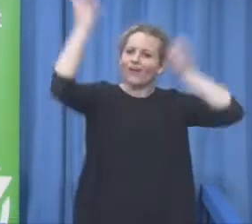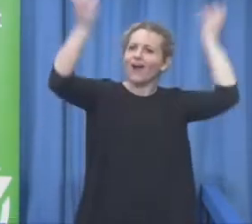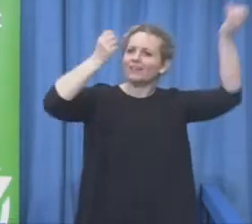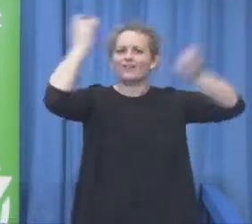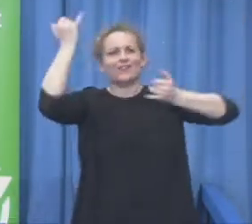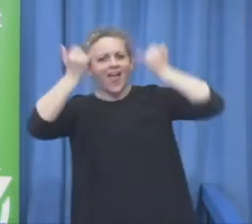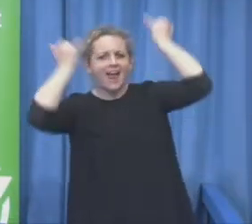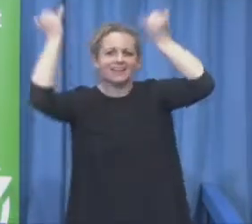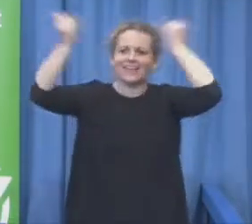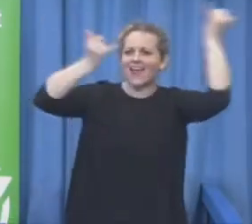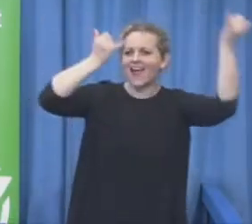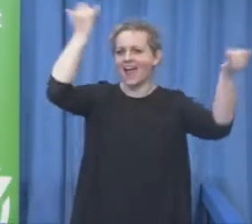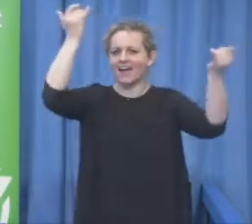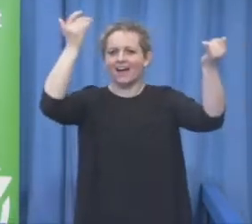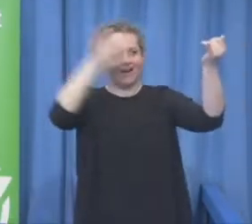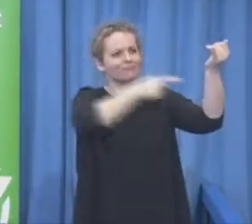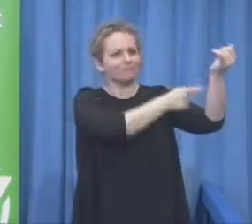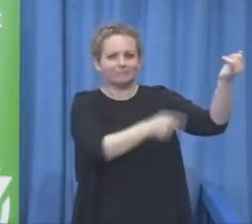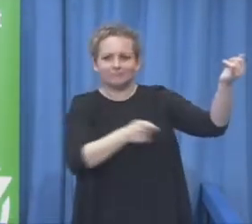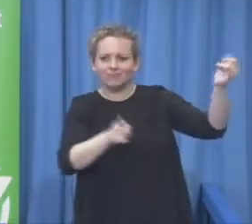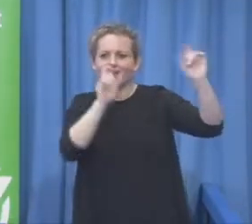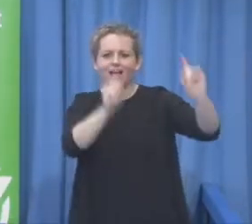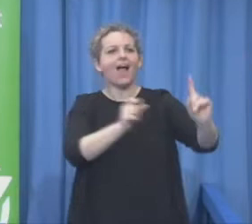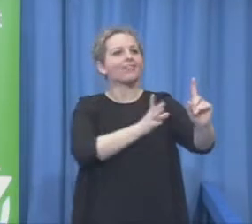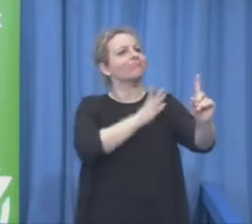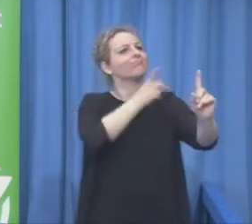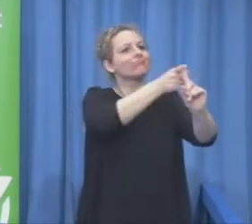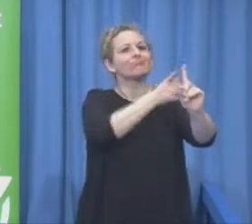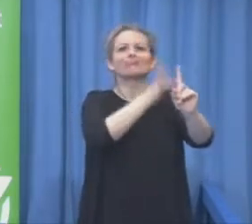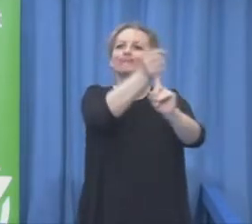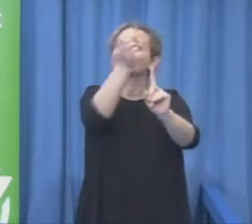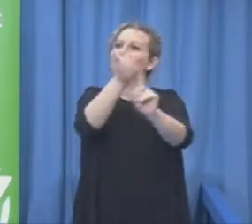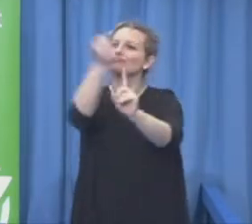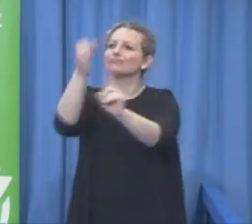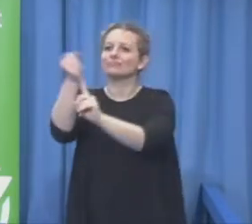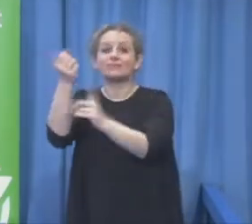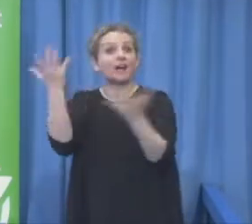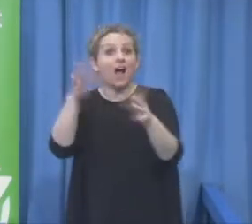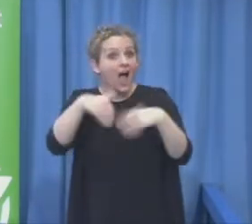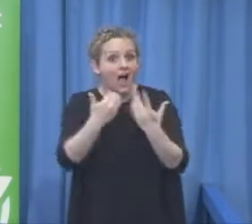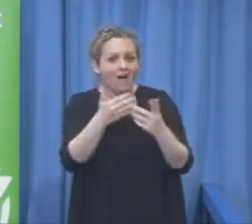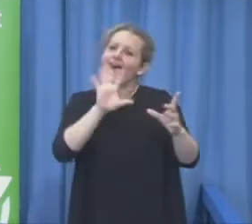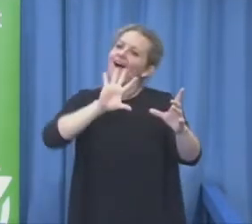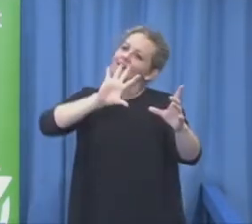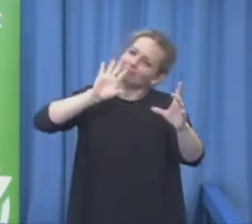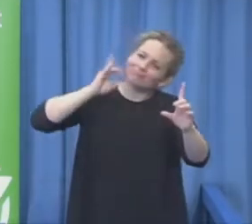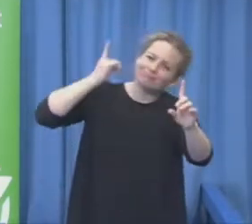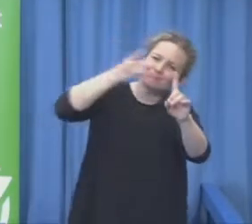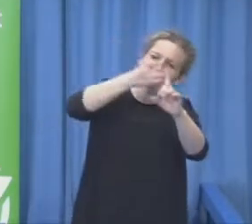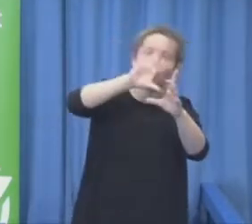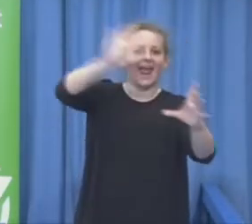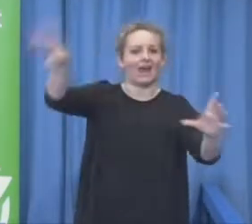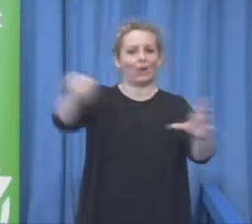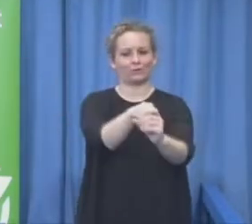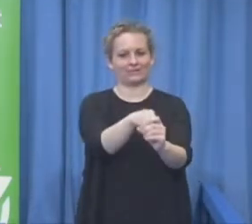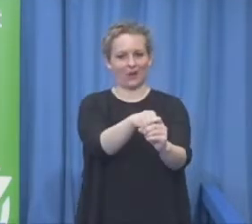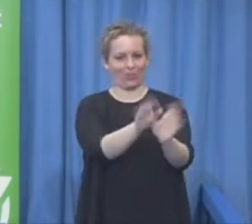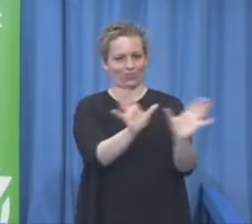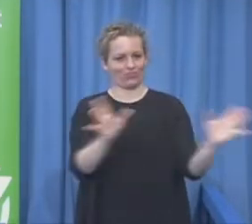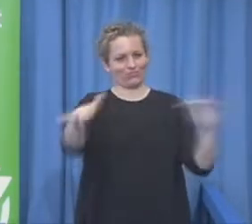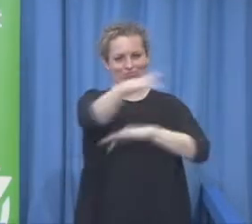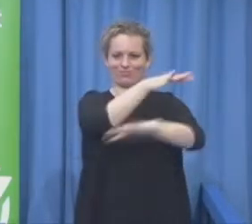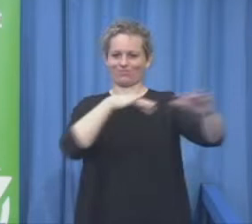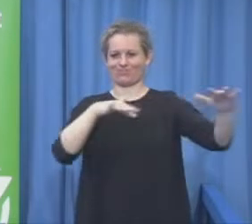so our one I bring the one message for our promotions